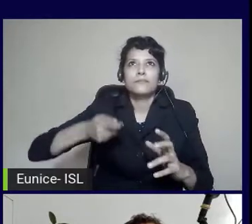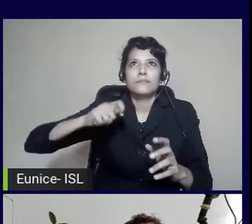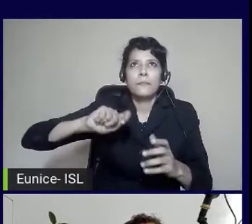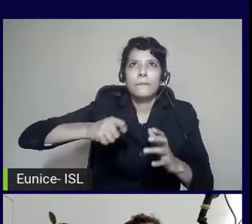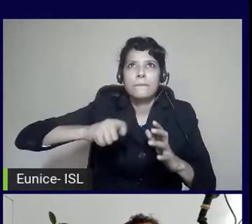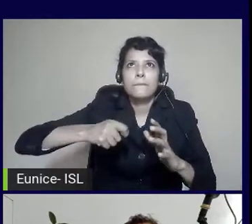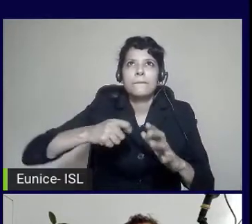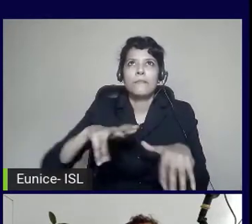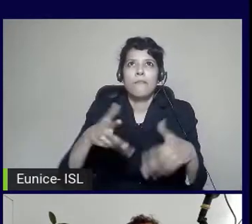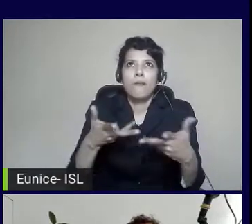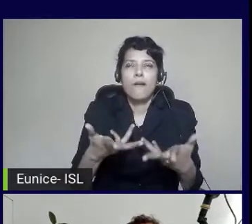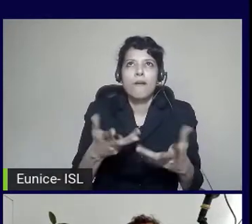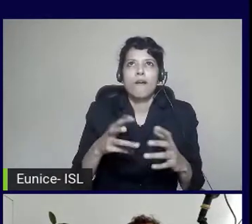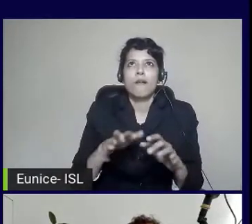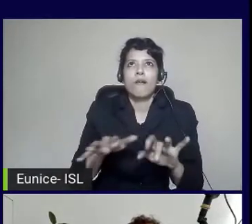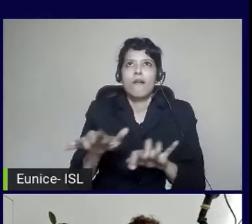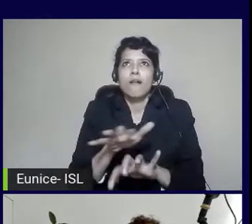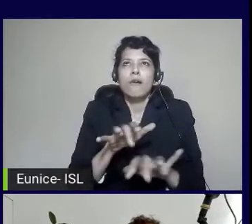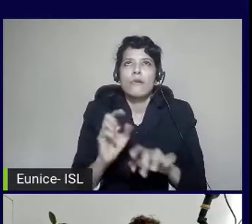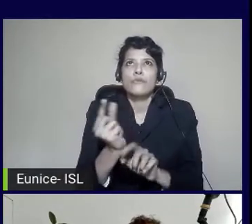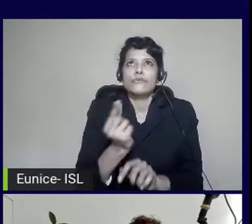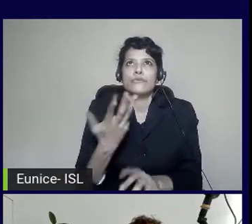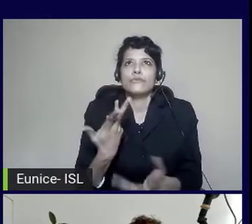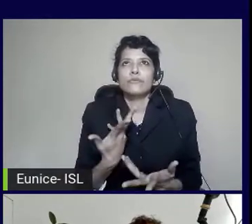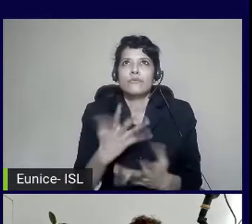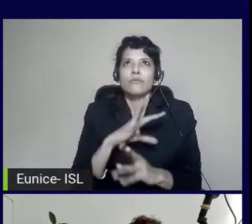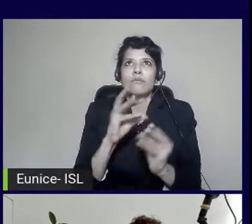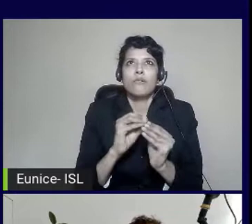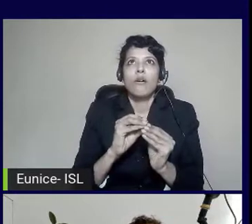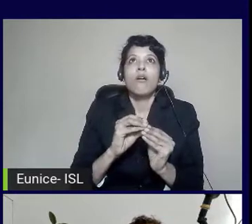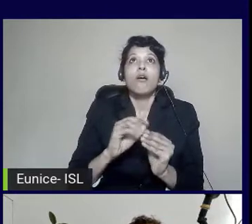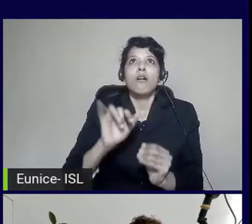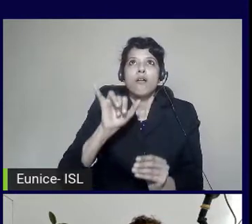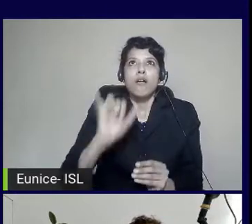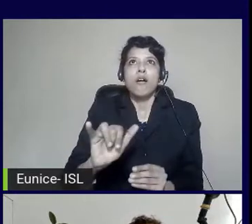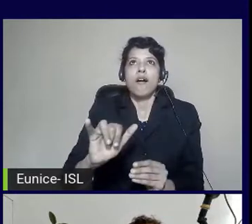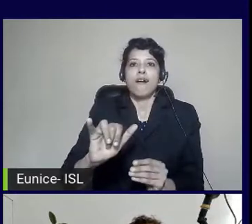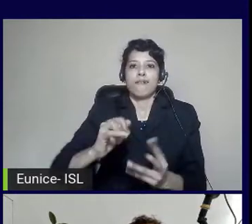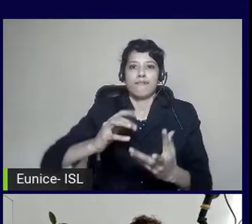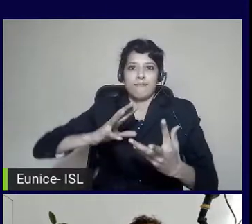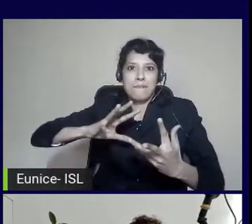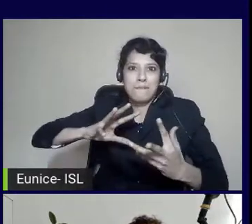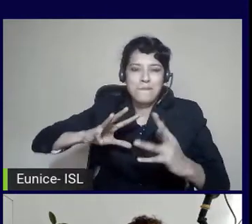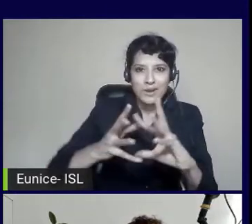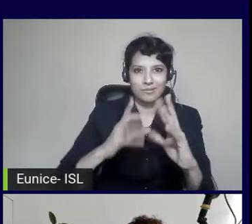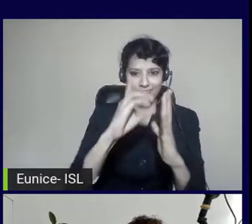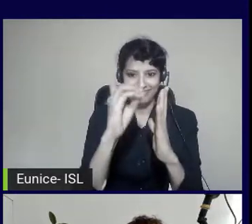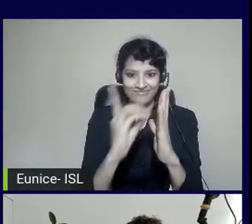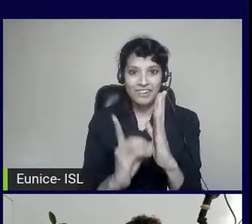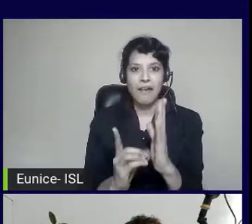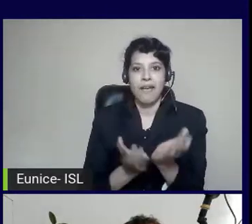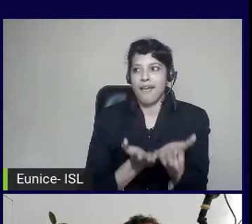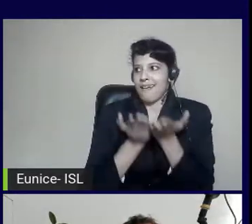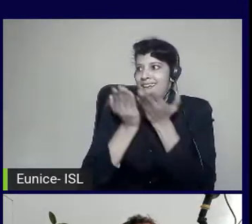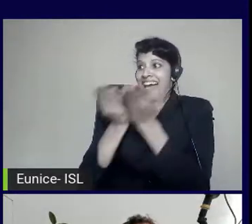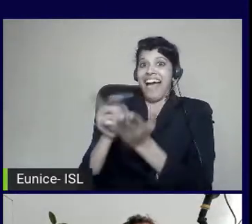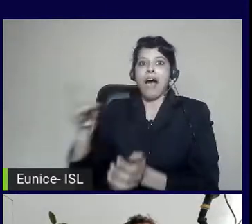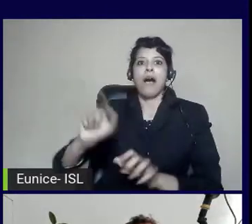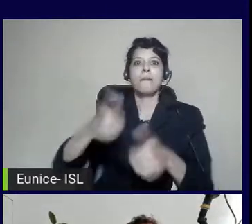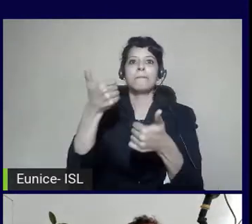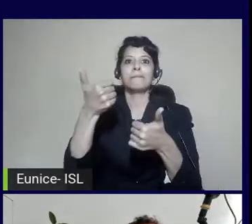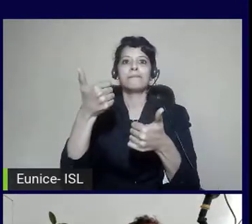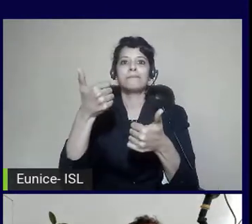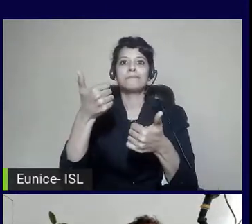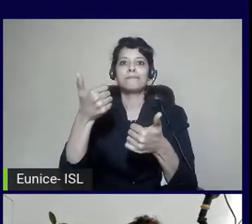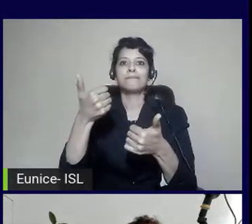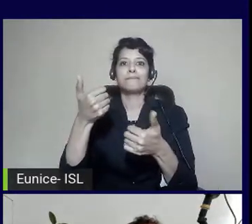be able to do that. And you can use all of those personas that you can access there. Now, once you understand how your